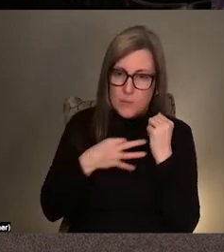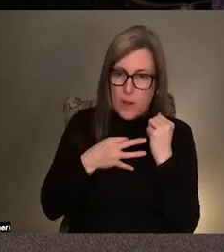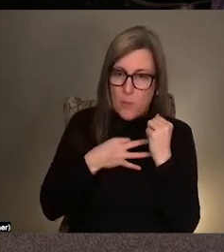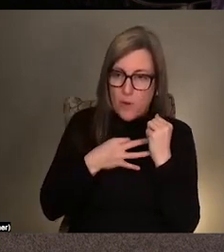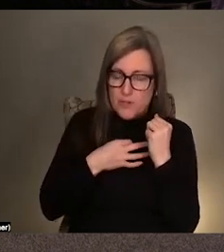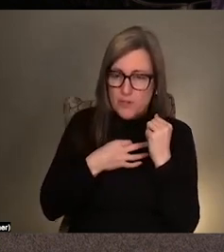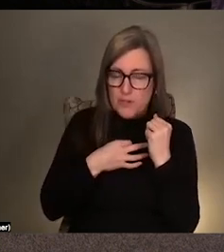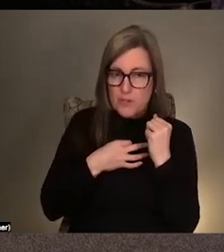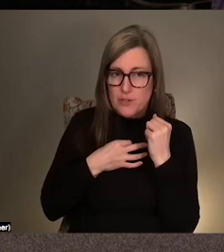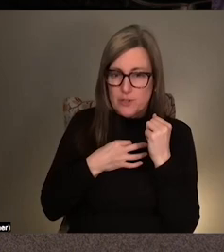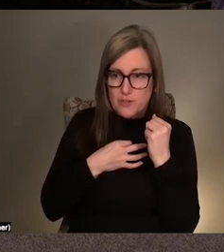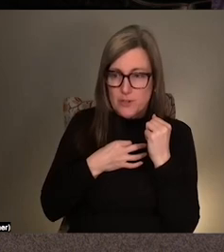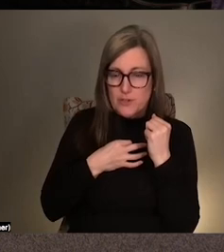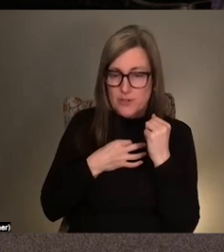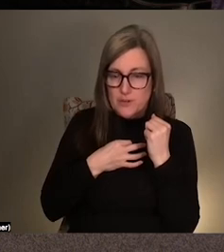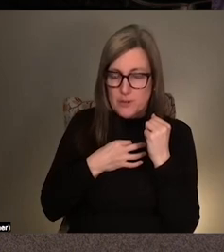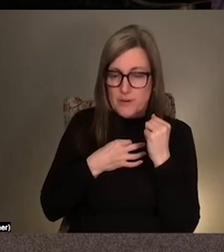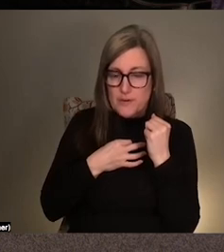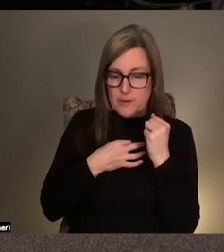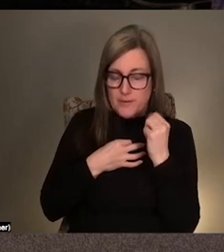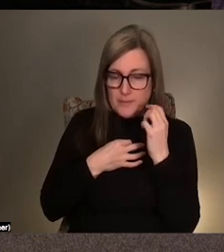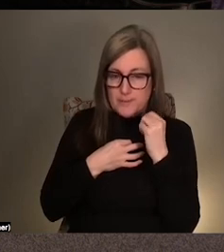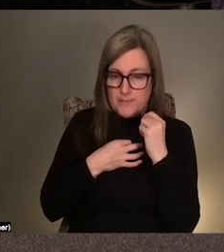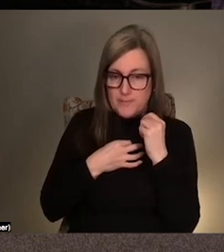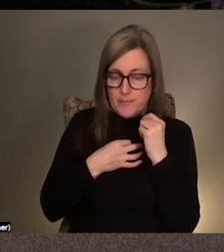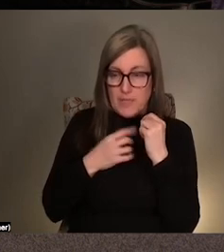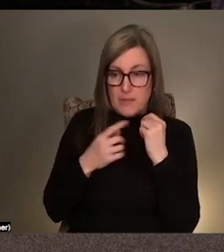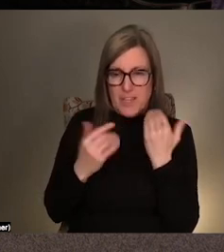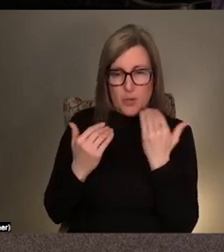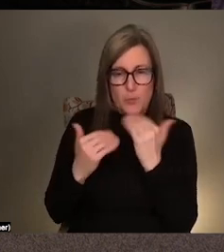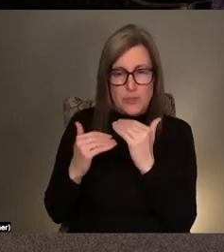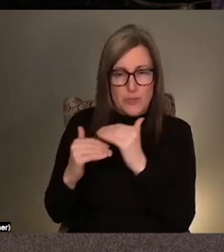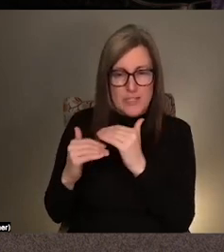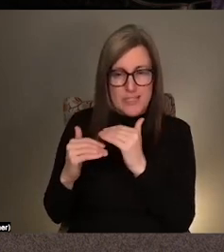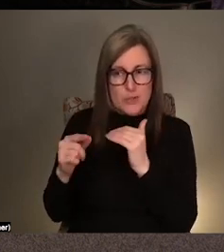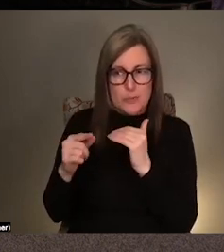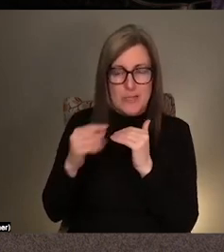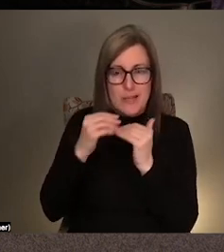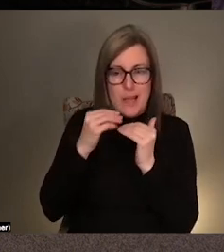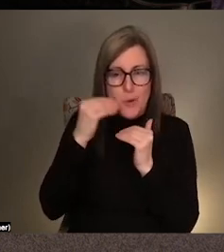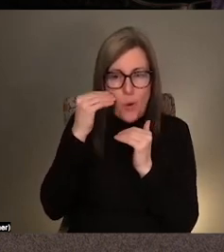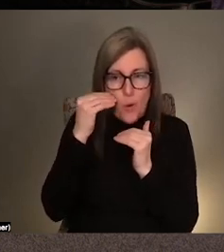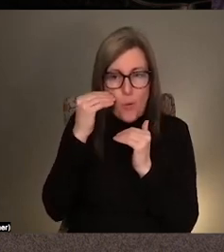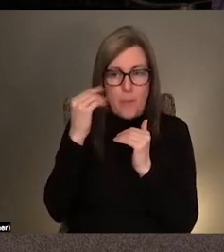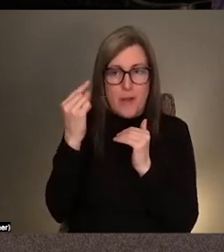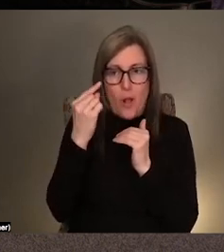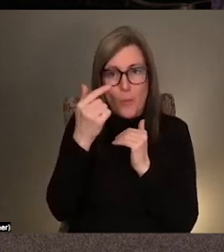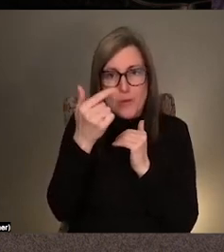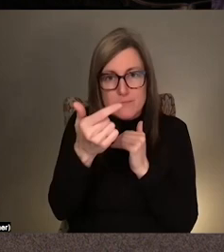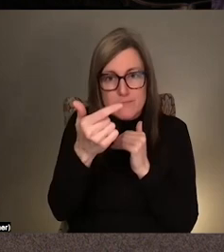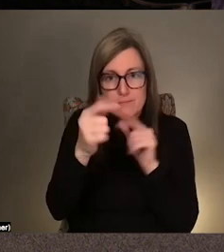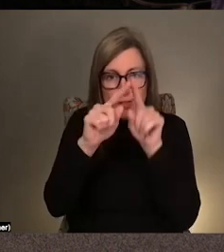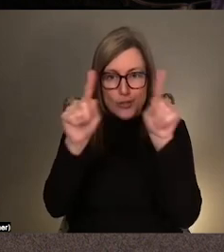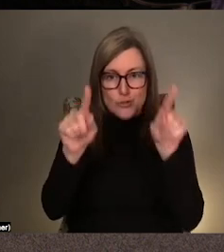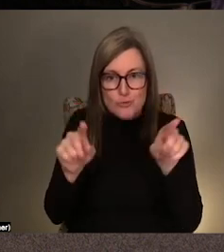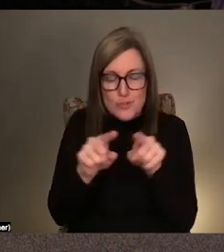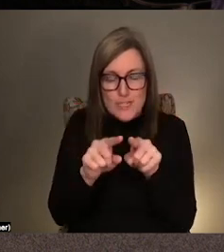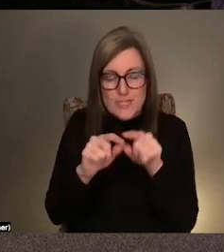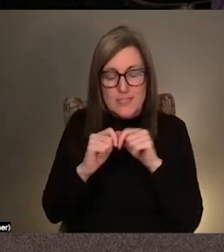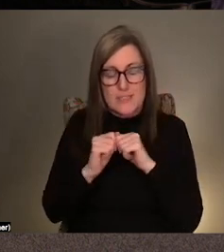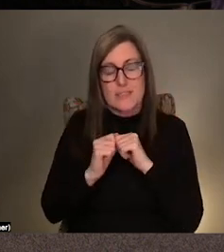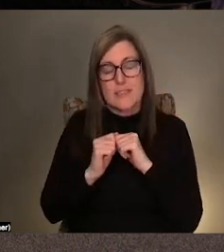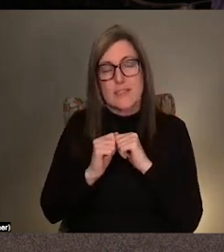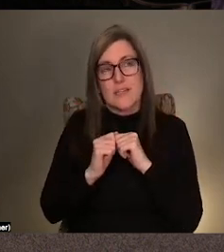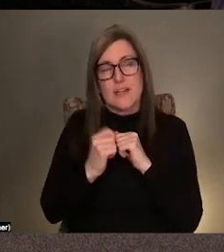restricted to often just being at home and constantly looking at the screen, there's also something related